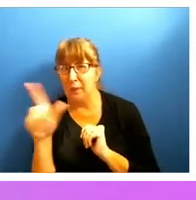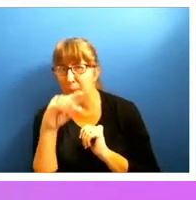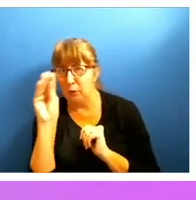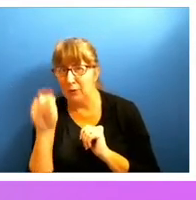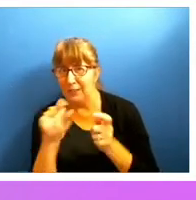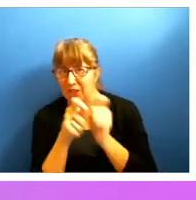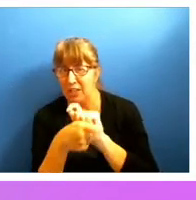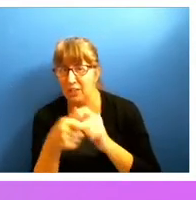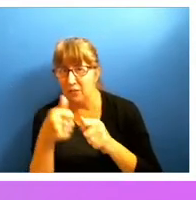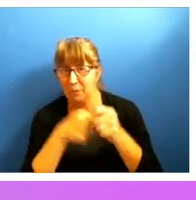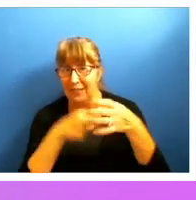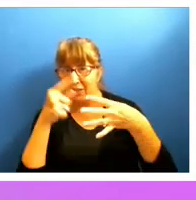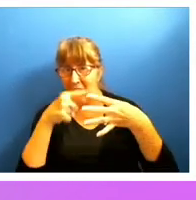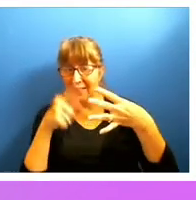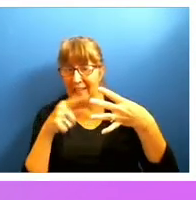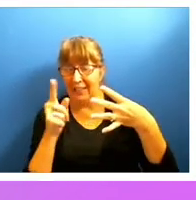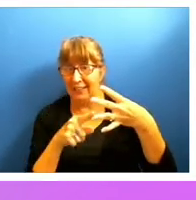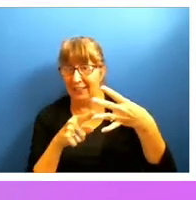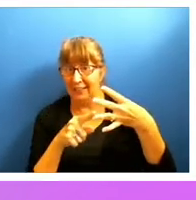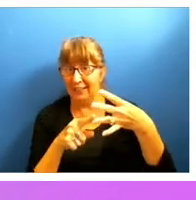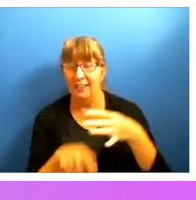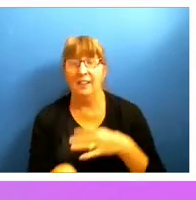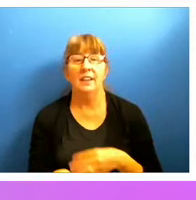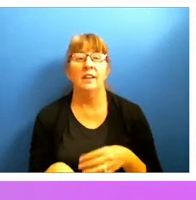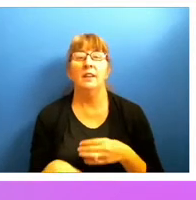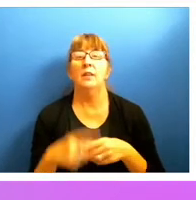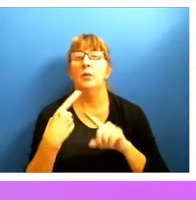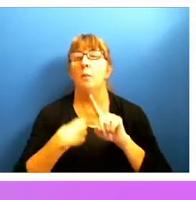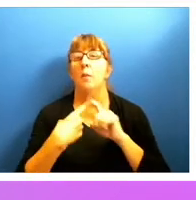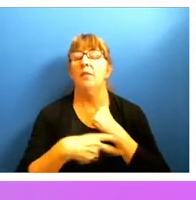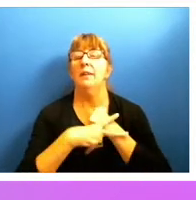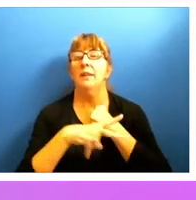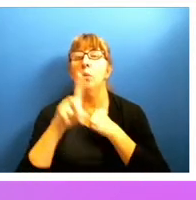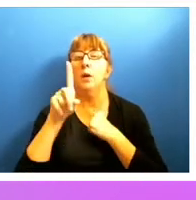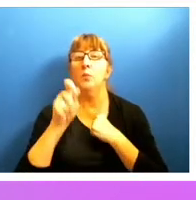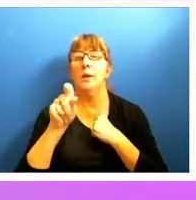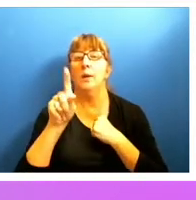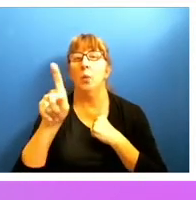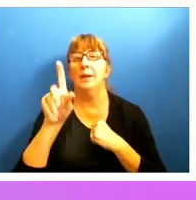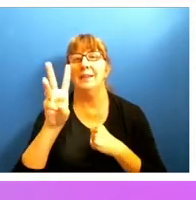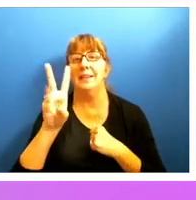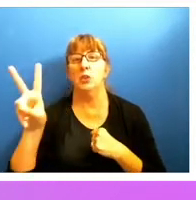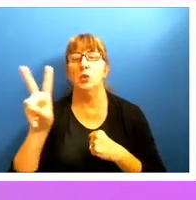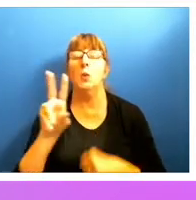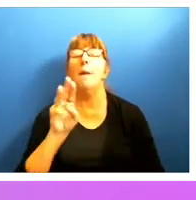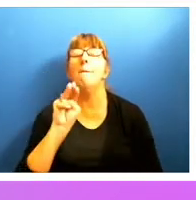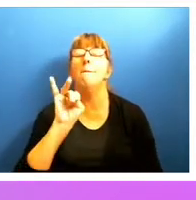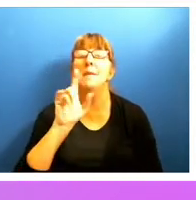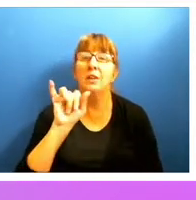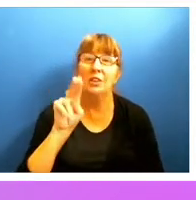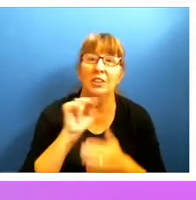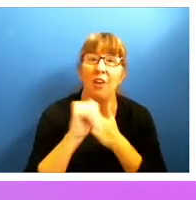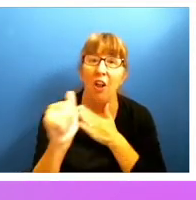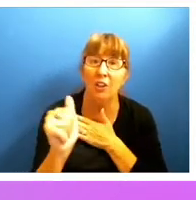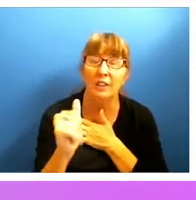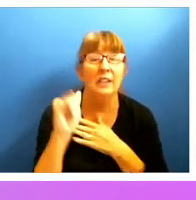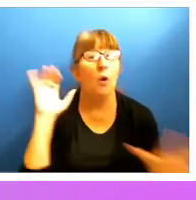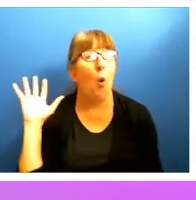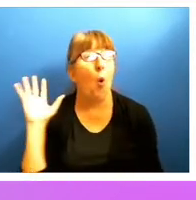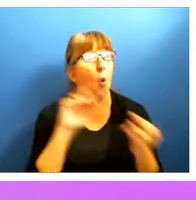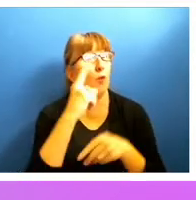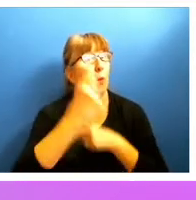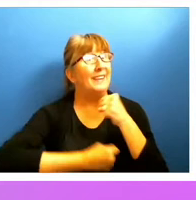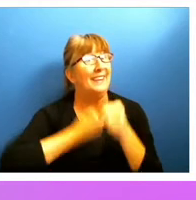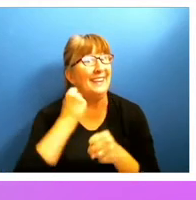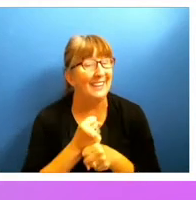one channel to another to that monthly savings of $1.162 million. If I look at this over an entire